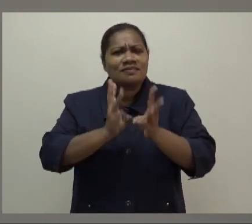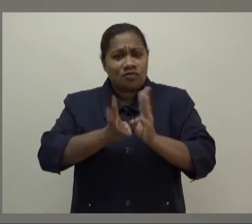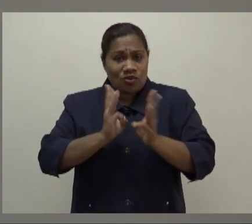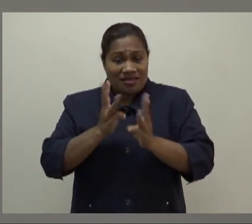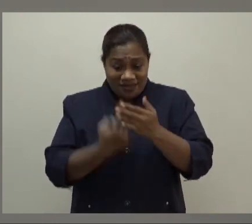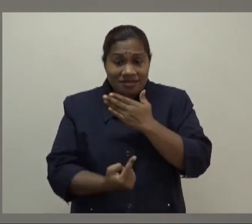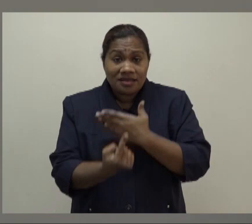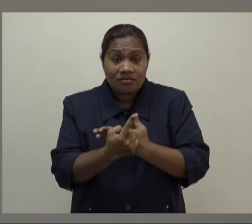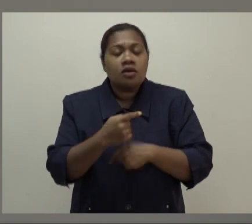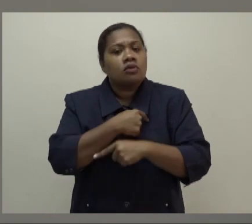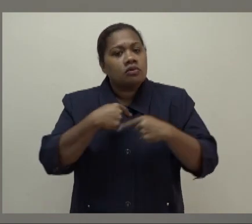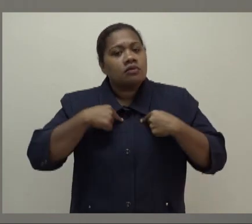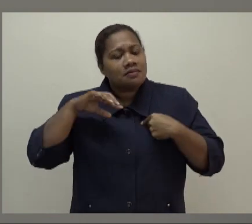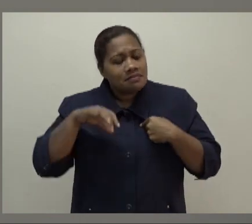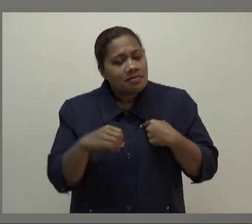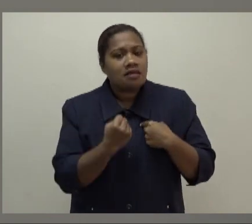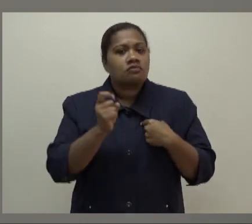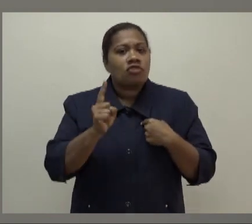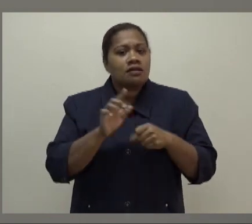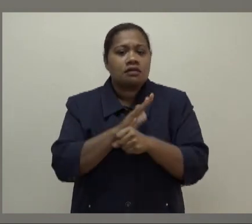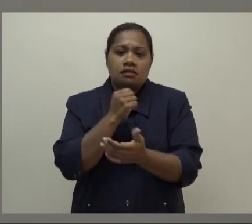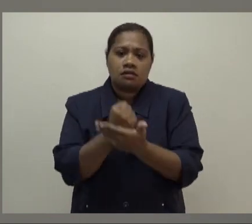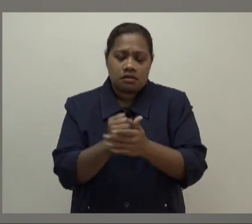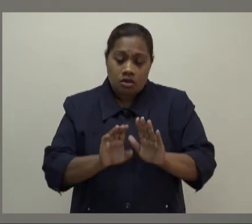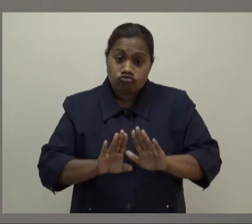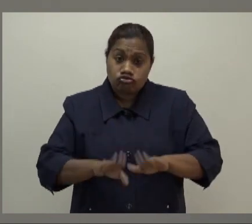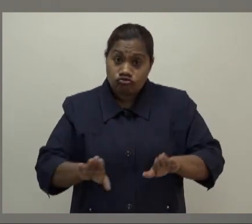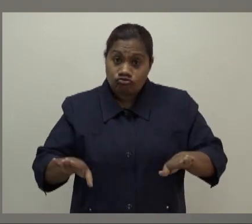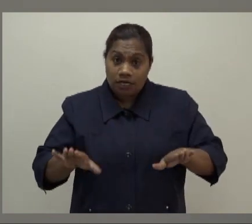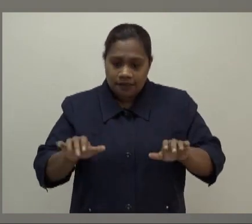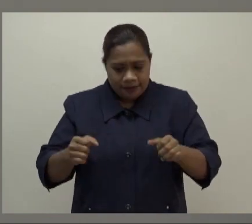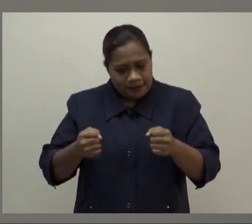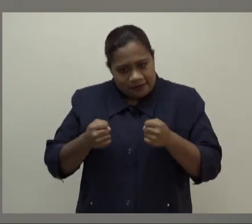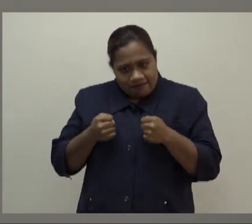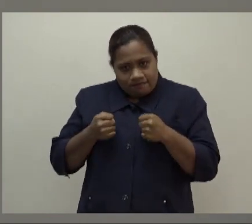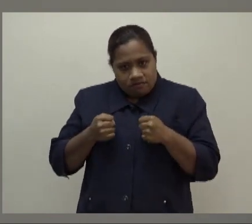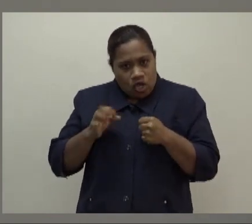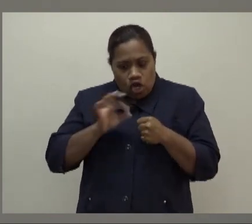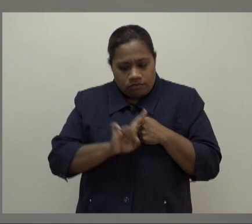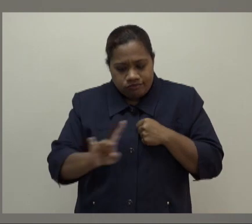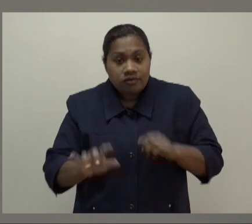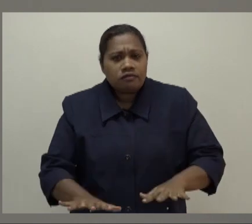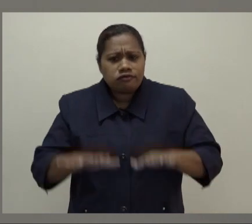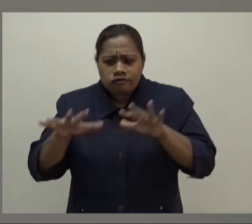we must ensure that we keep our children away from flooded areas, and I urge parents to